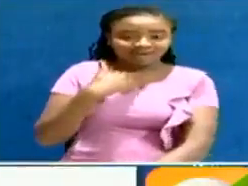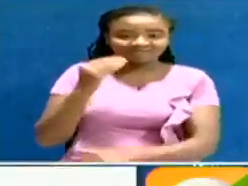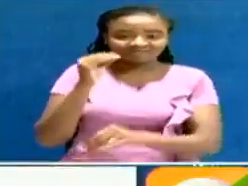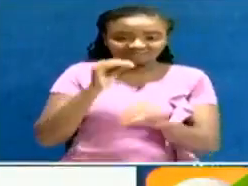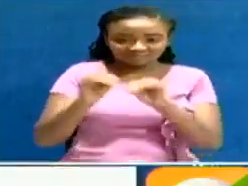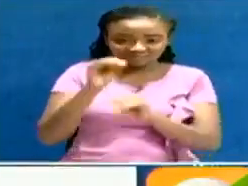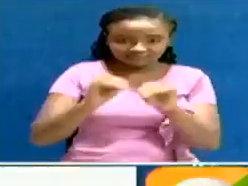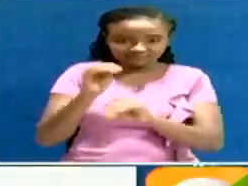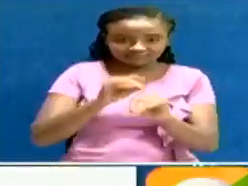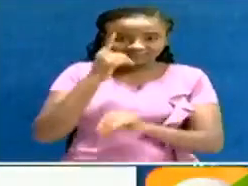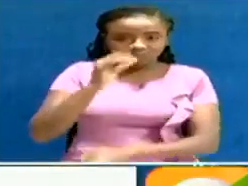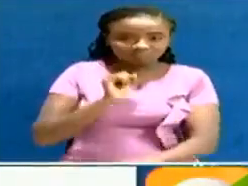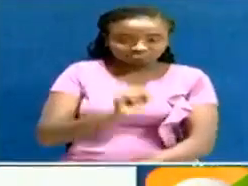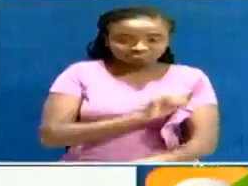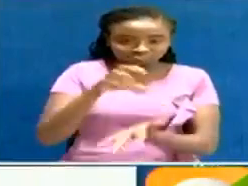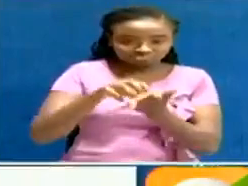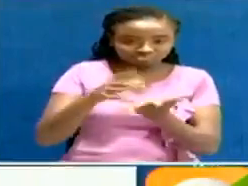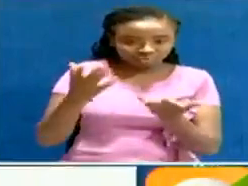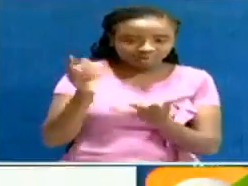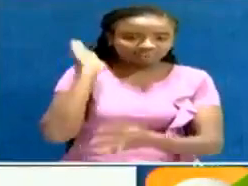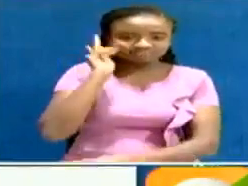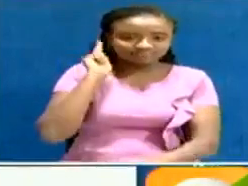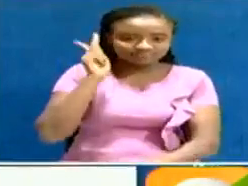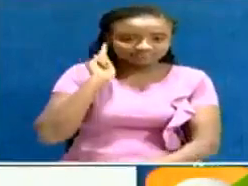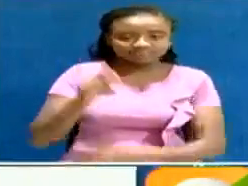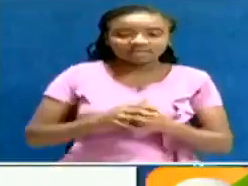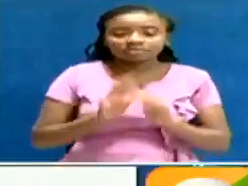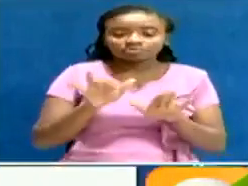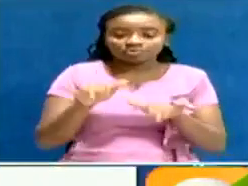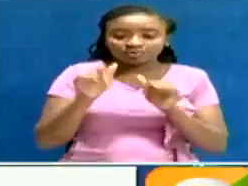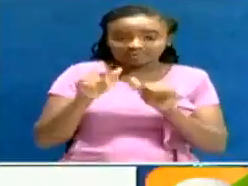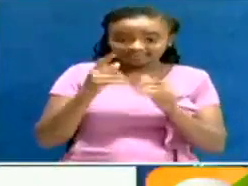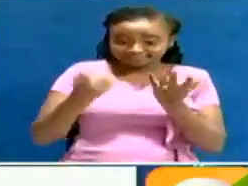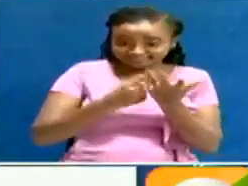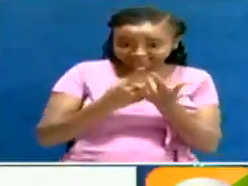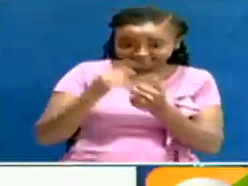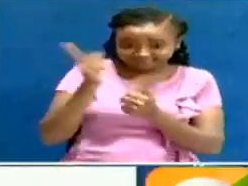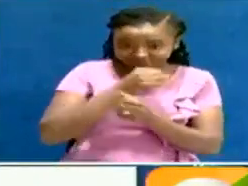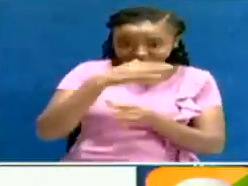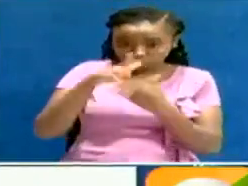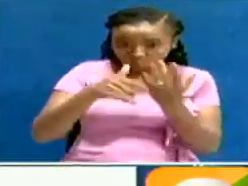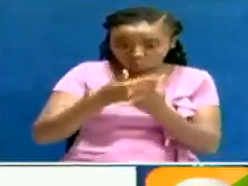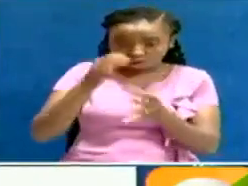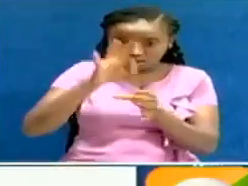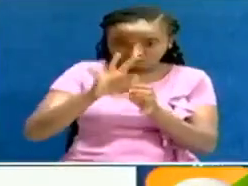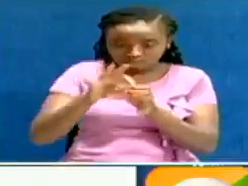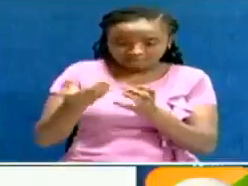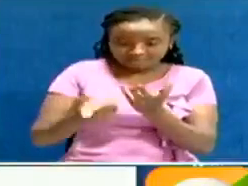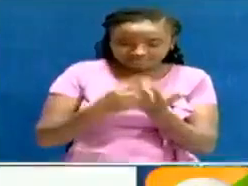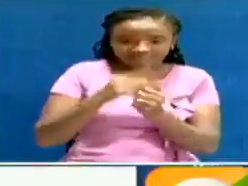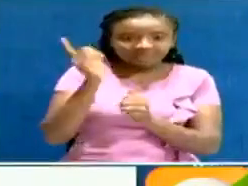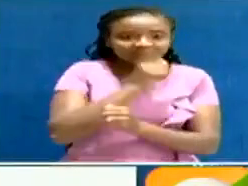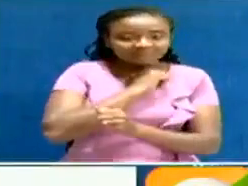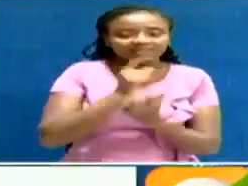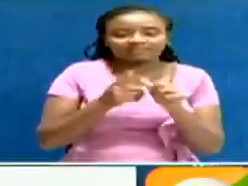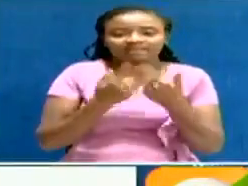returning officer expected to tabulate the final tally and declare a winner. Now all this coming after a day-long exercise